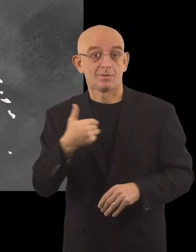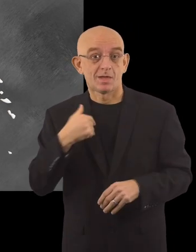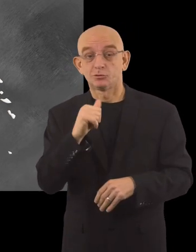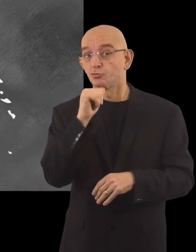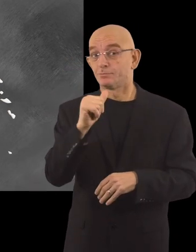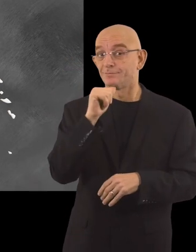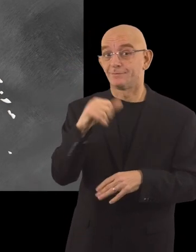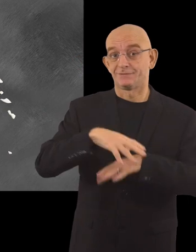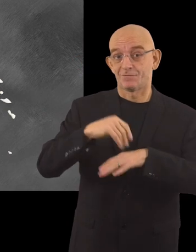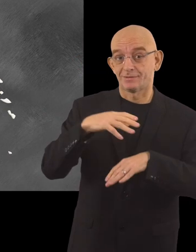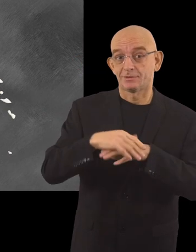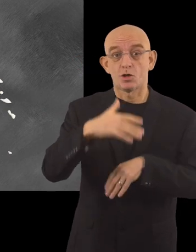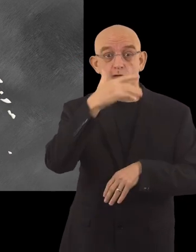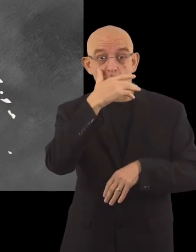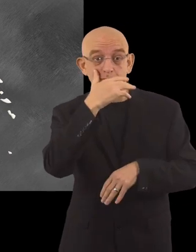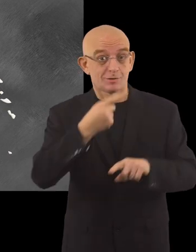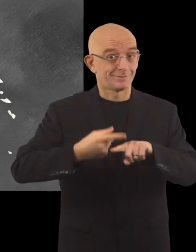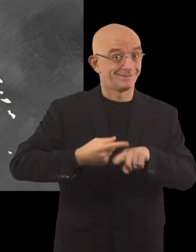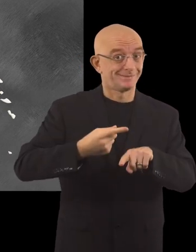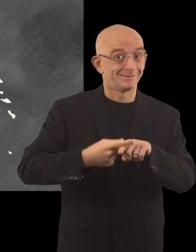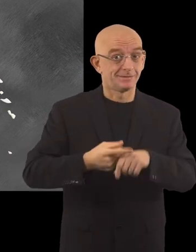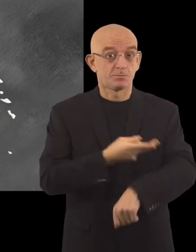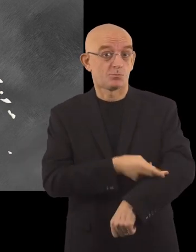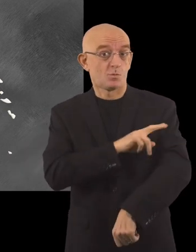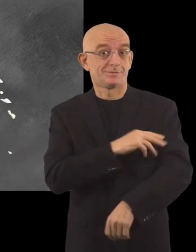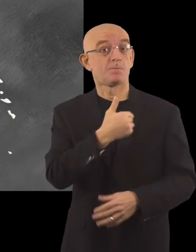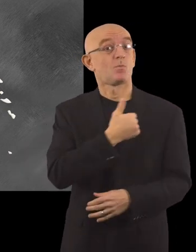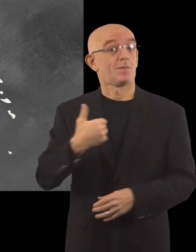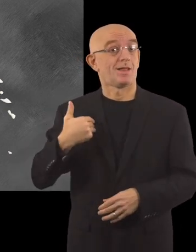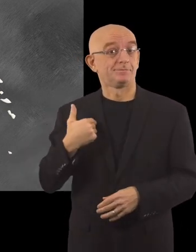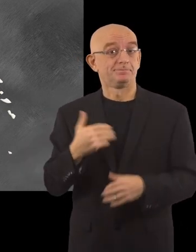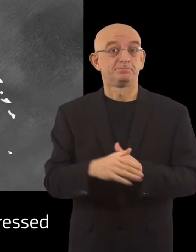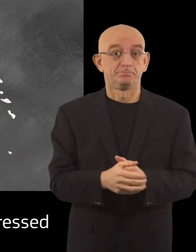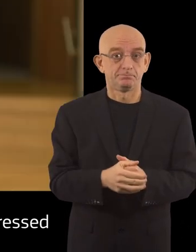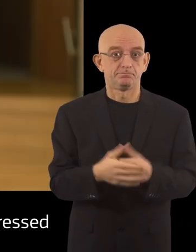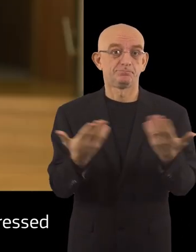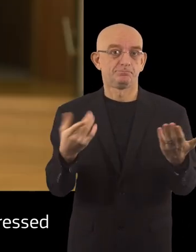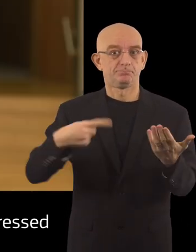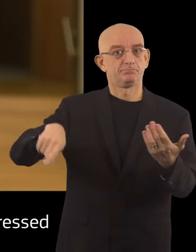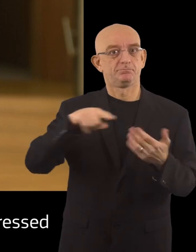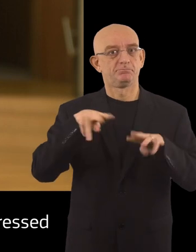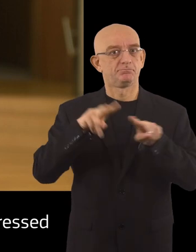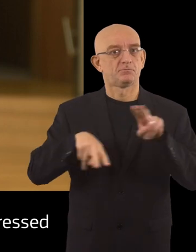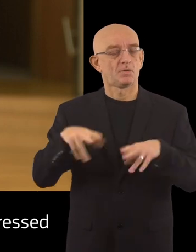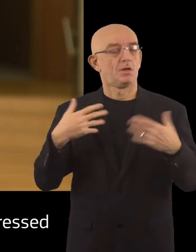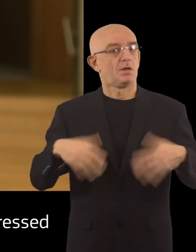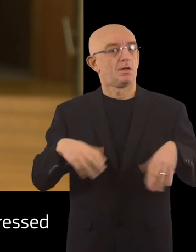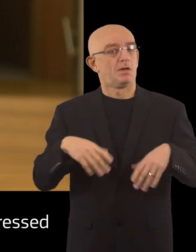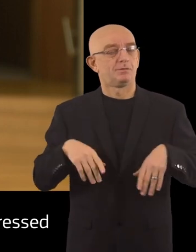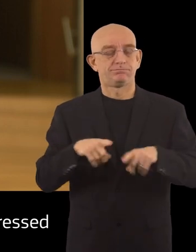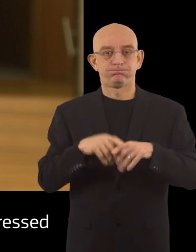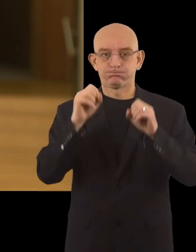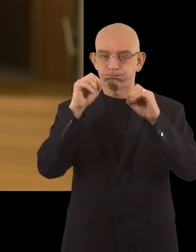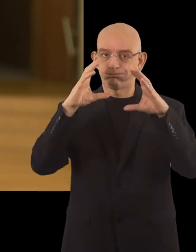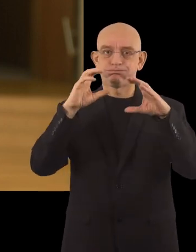Jönköping, Sweden, Komotini, Greece and Poznań, Poland. I know the jurors have been extremely